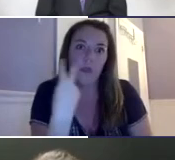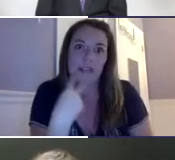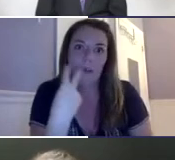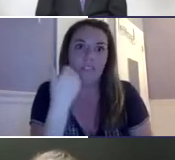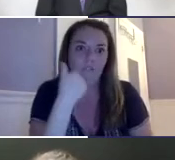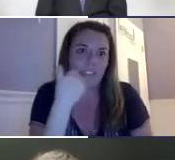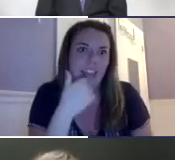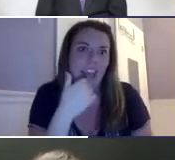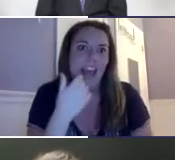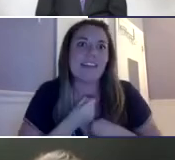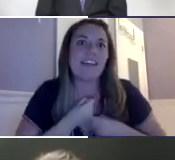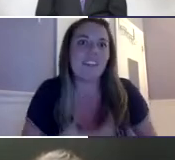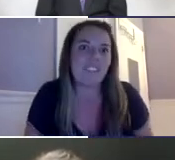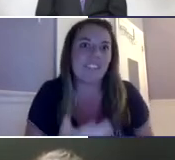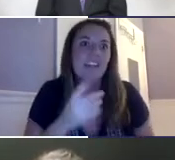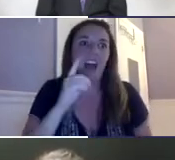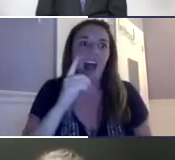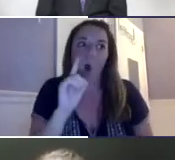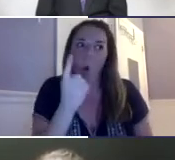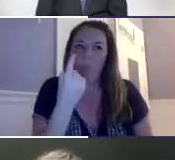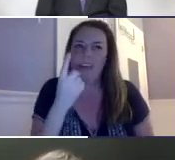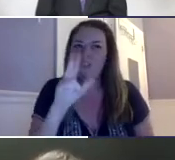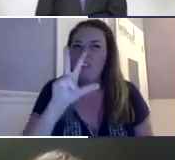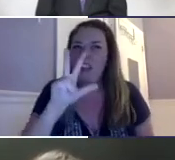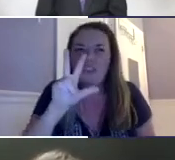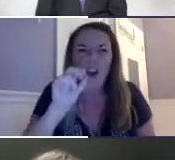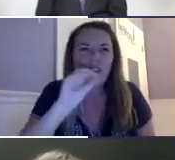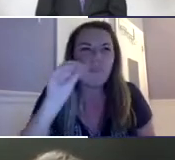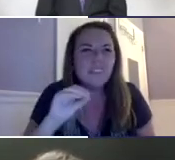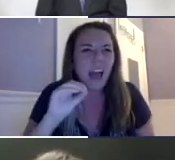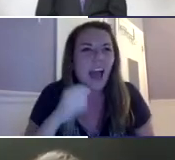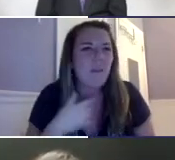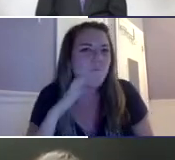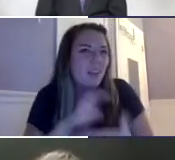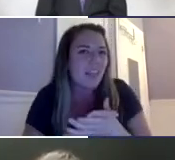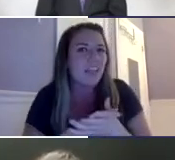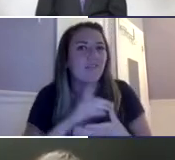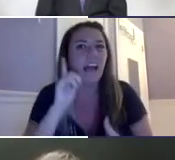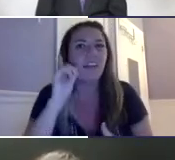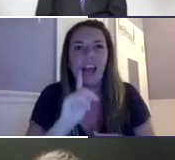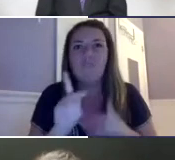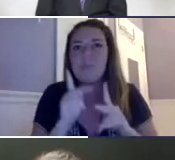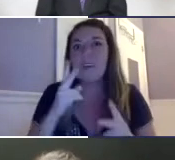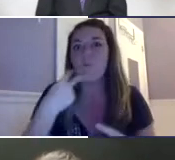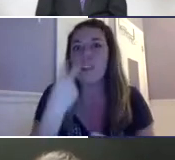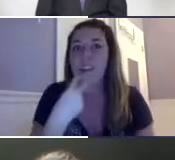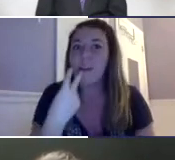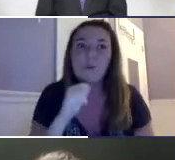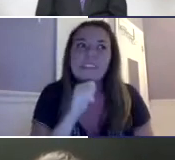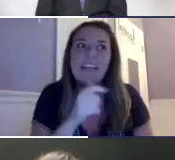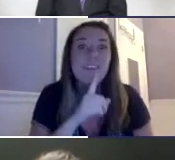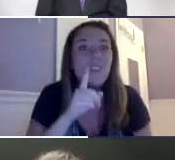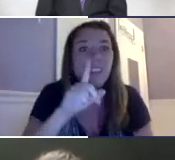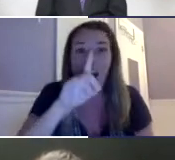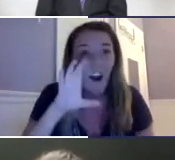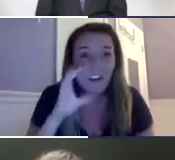You know, people can lip read, but that's a difficult skill. It's exhausting if you have to do it every day. I think that I read only 30%